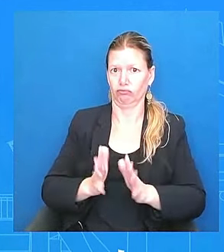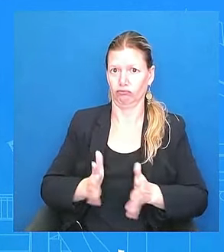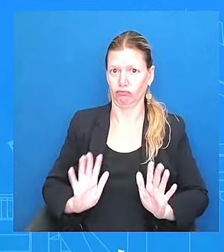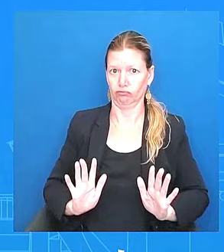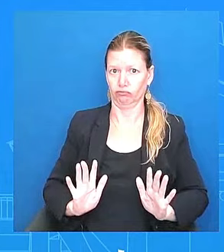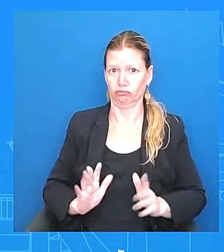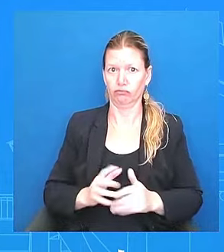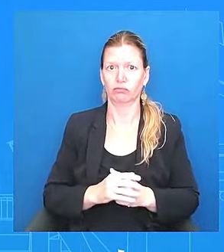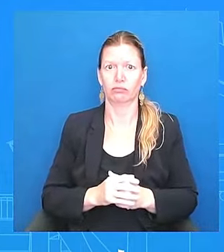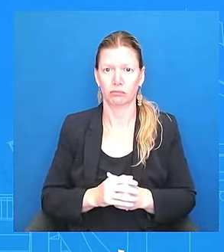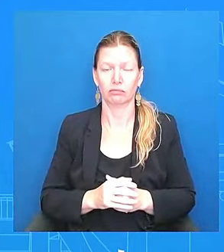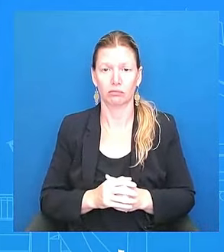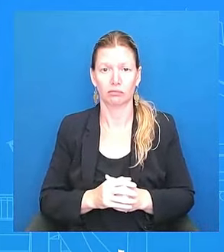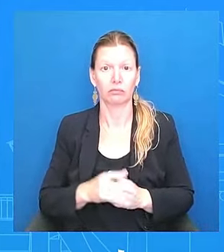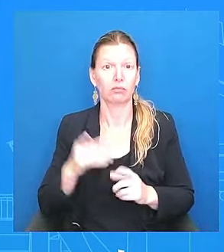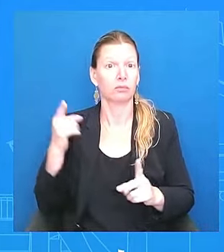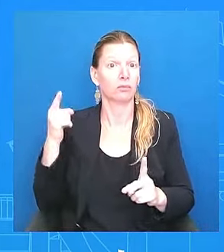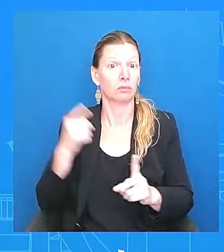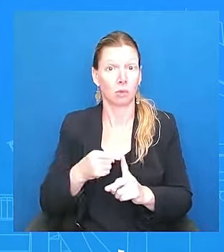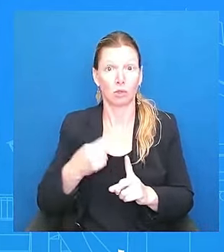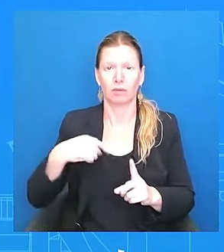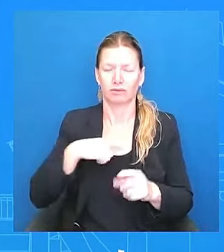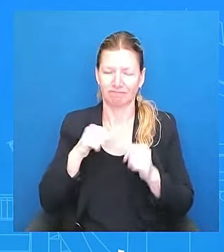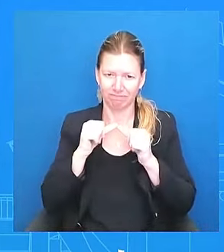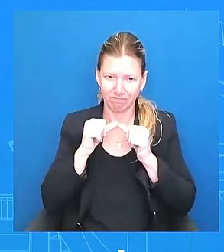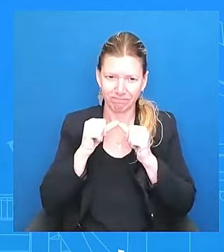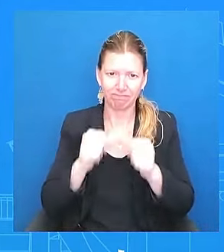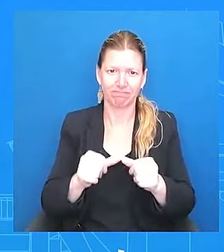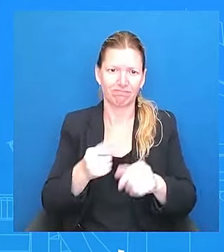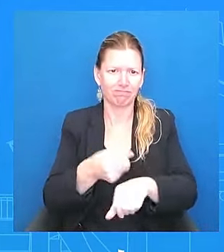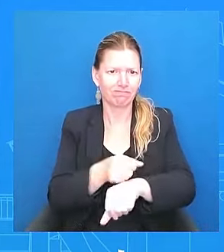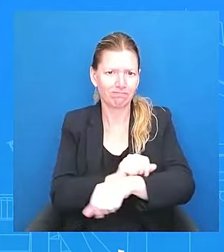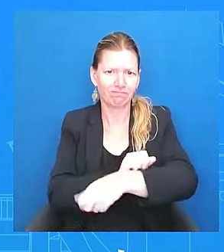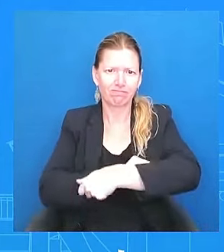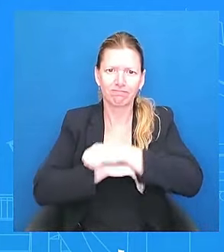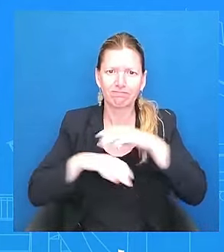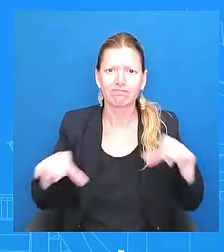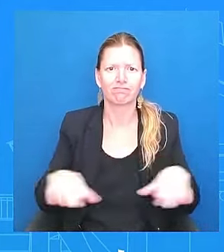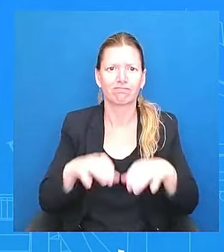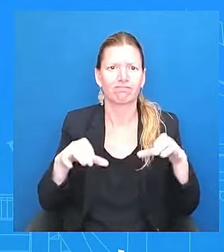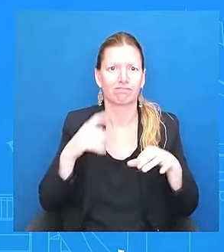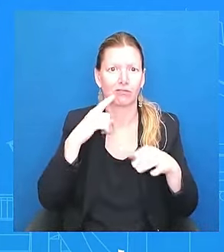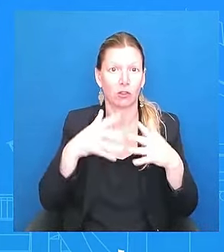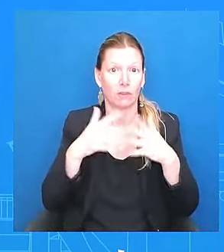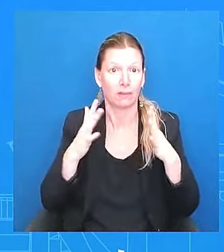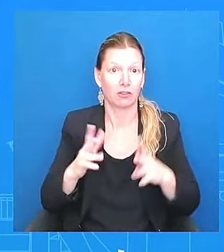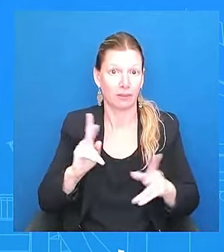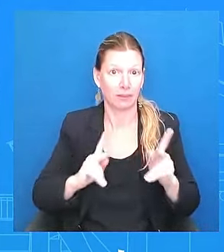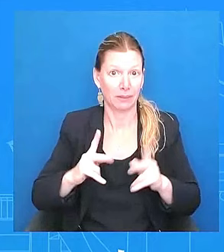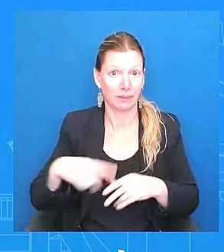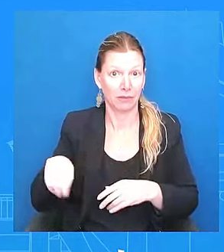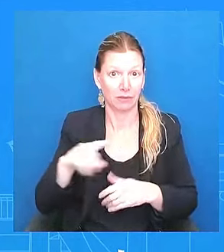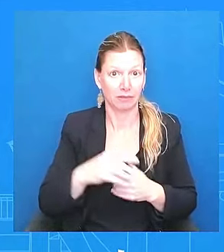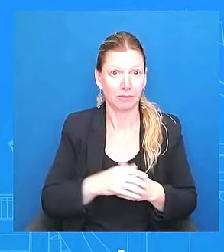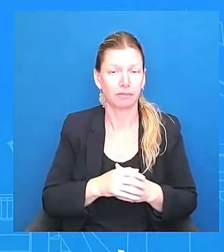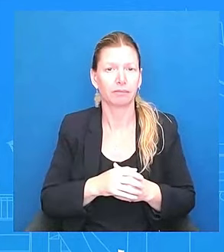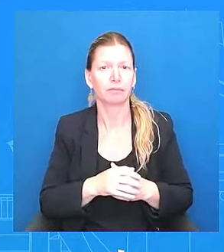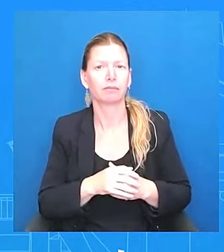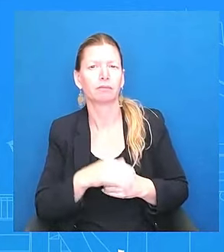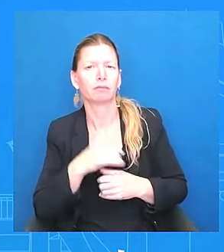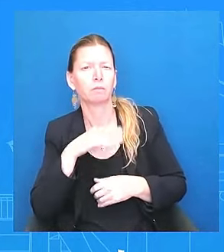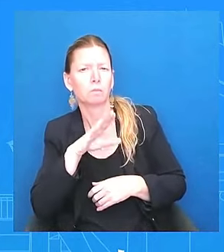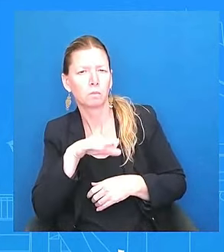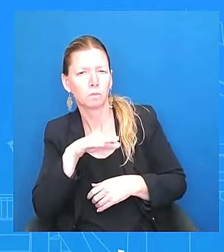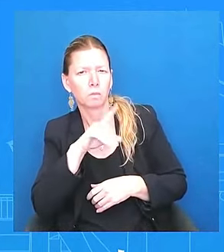That's what we're going to continue to do. also want to ask, uh, just about the schedule again, um, because a lot, a lot of high level Democrats, I think